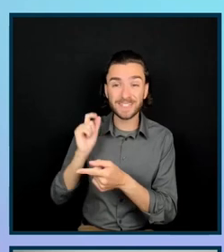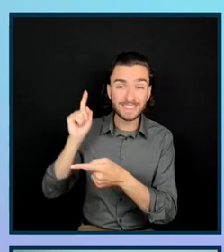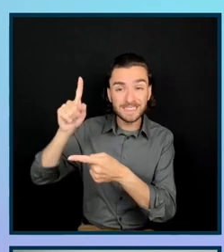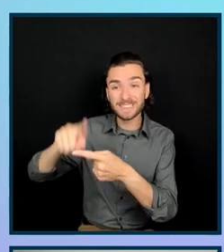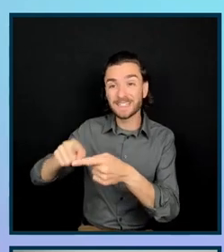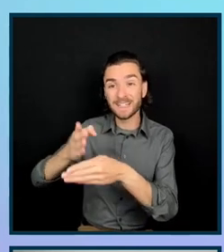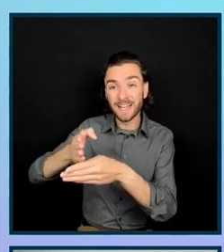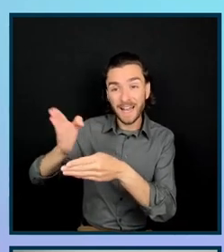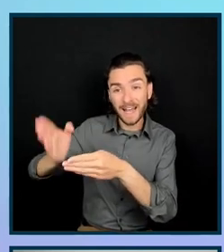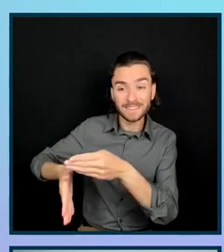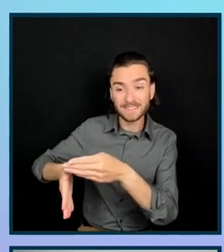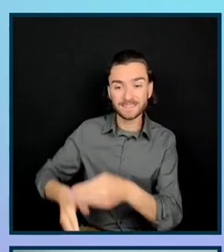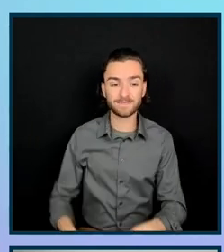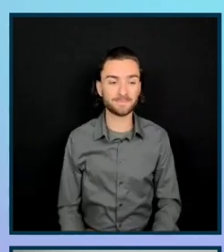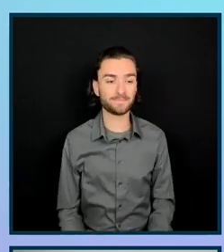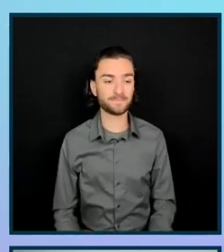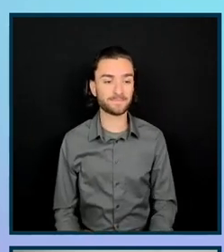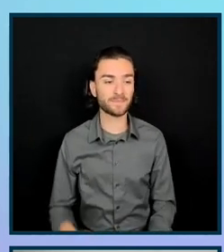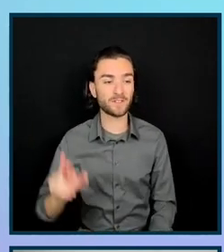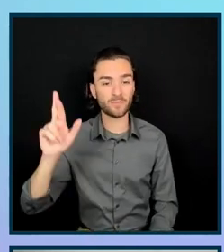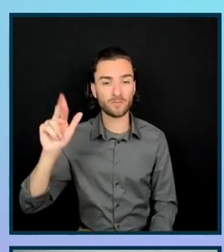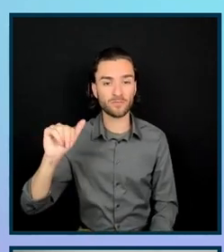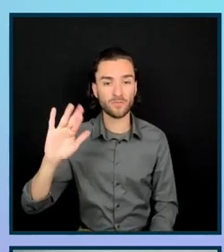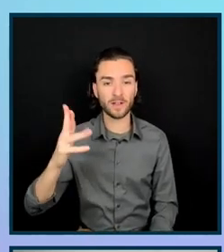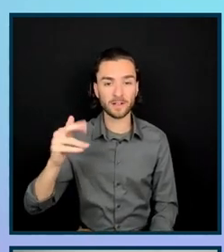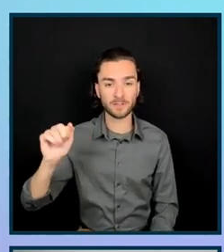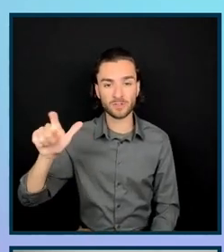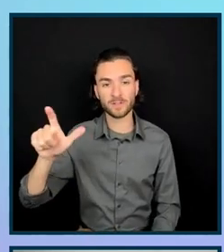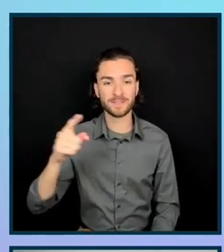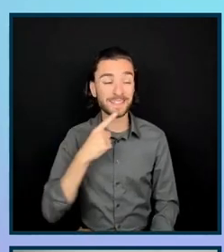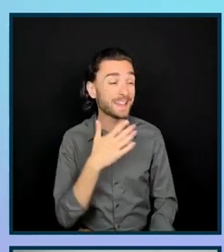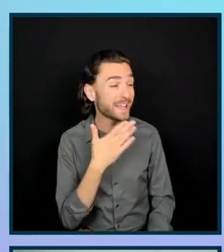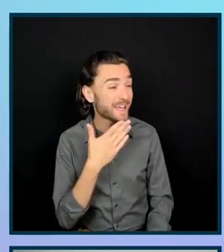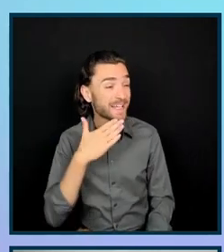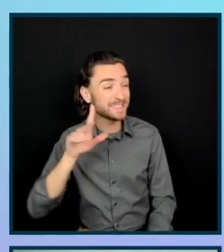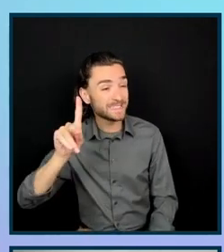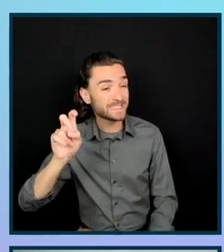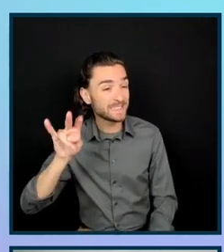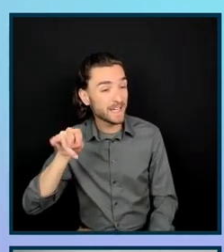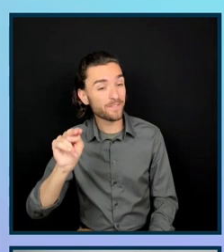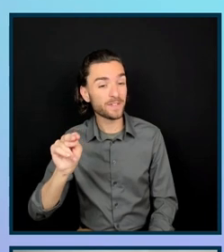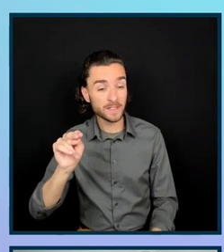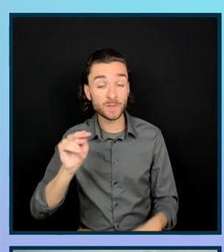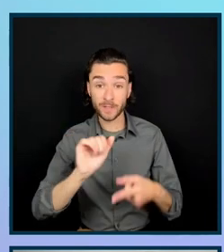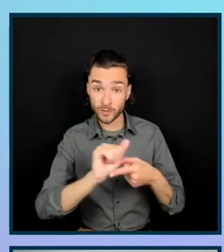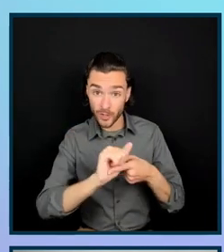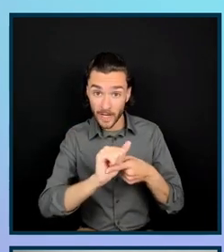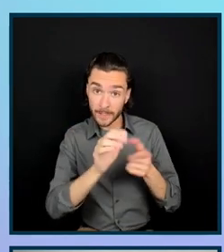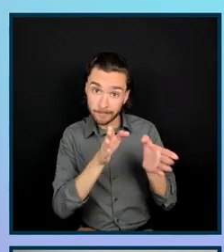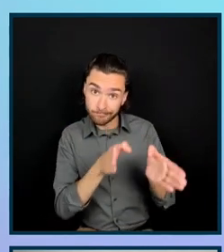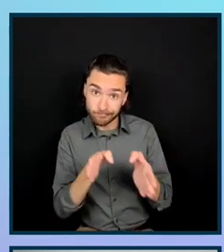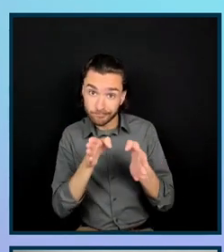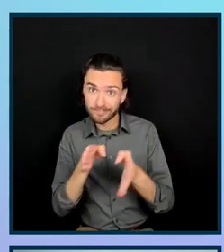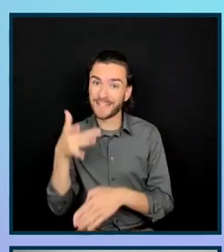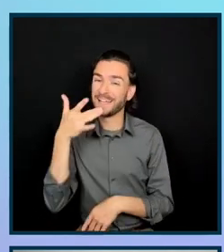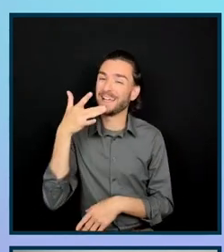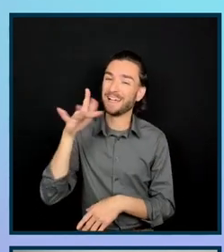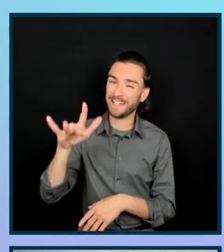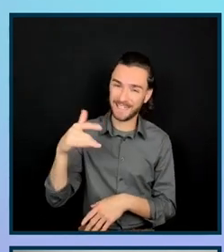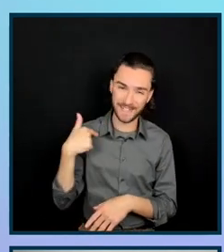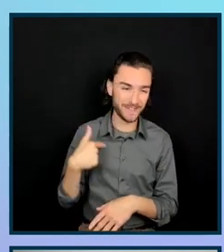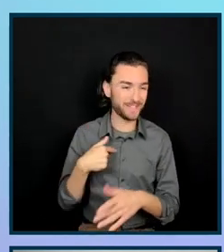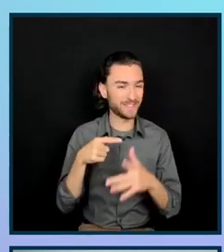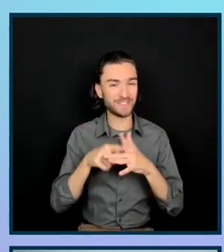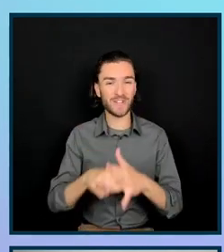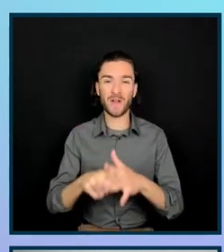Awesome. Thanks, Devin. So as we were setting up the trainings for the client, luckily we were able to start with something tried